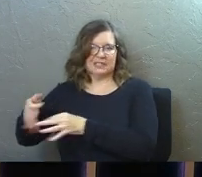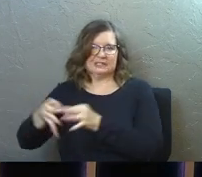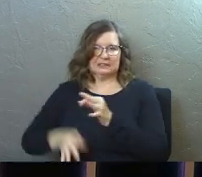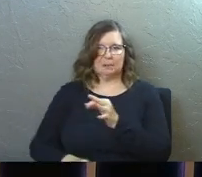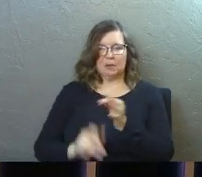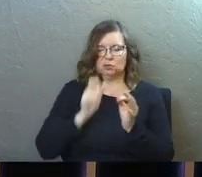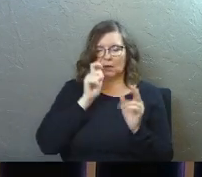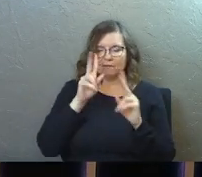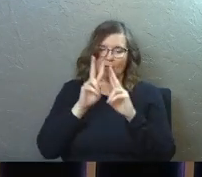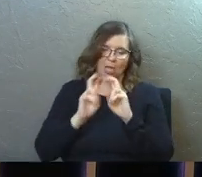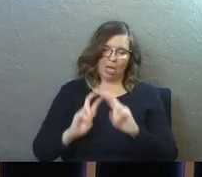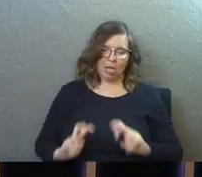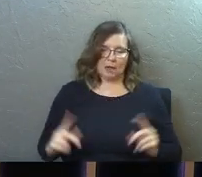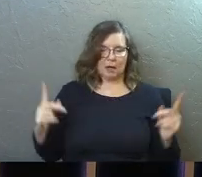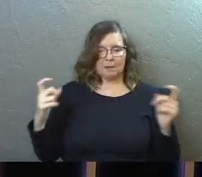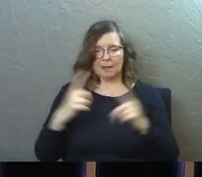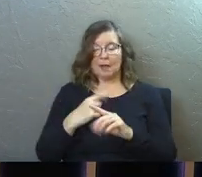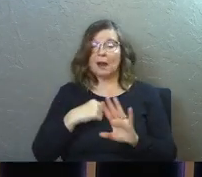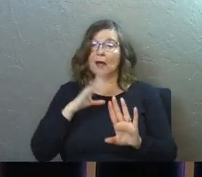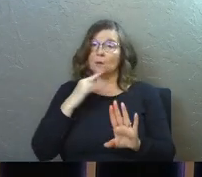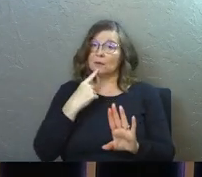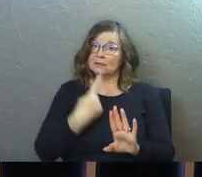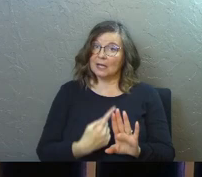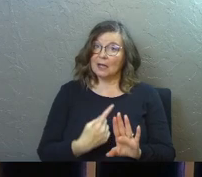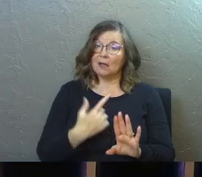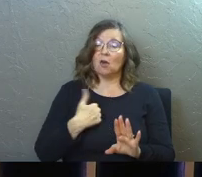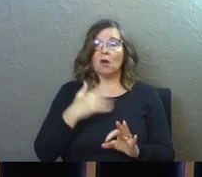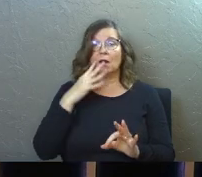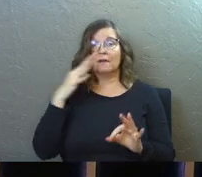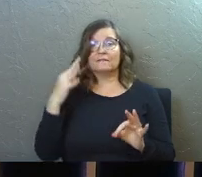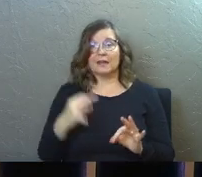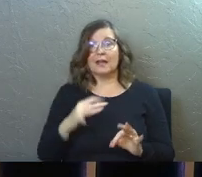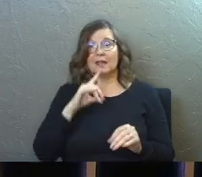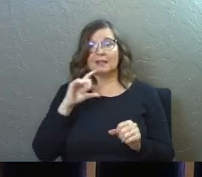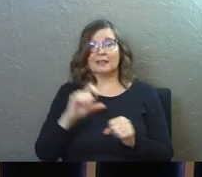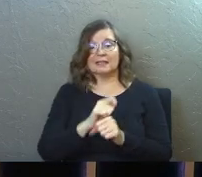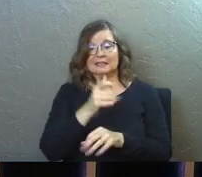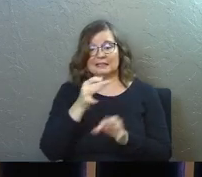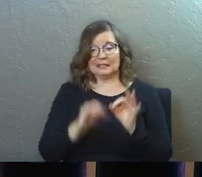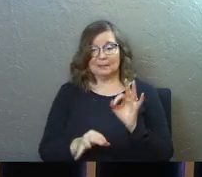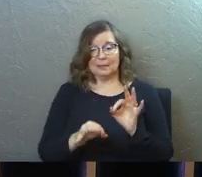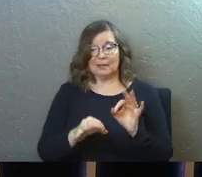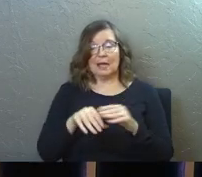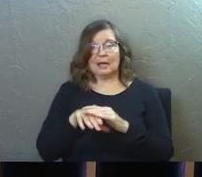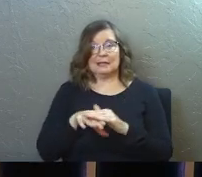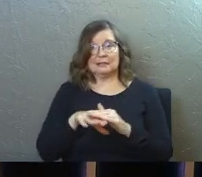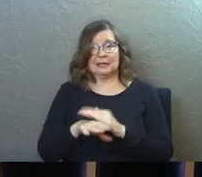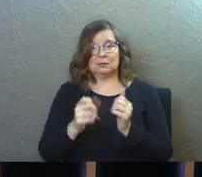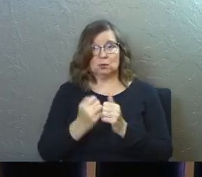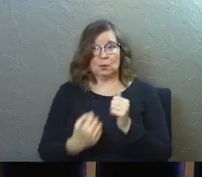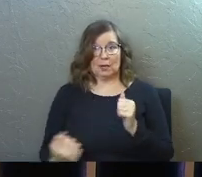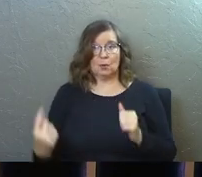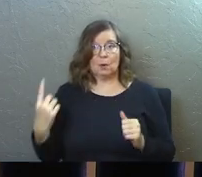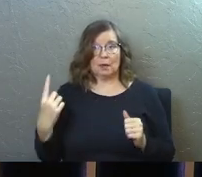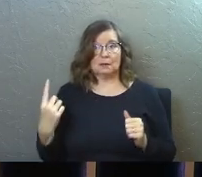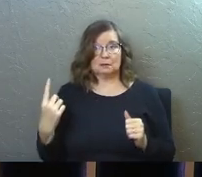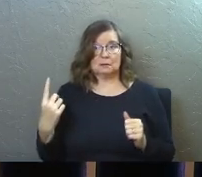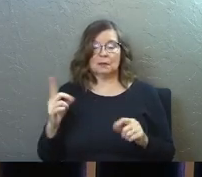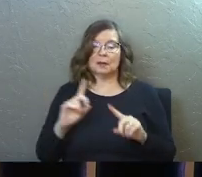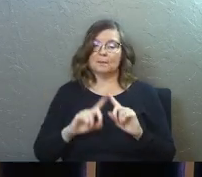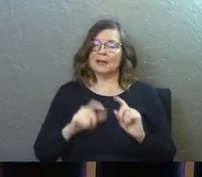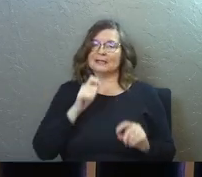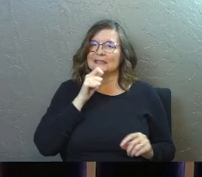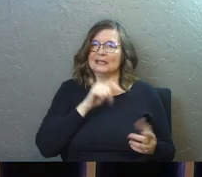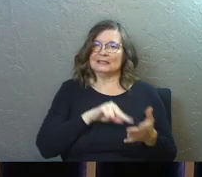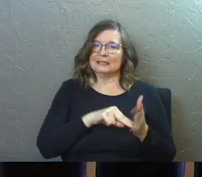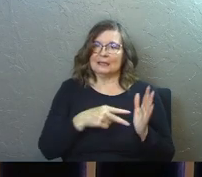We shouldn't have to look at the complexities. And I will say our faith is simple and accessible to anyone, but